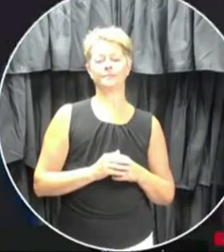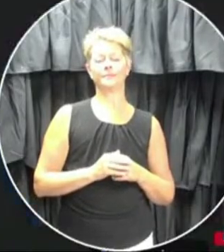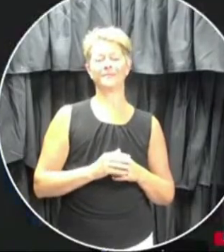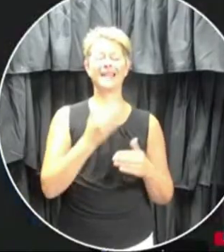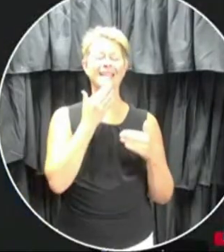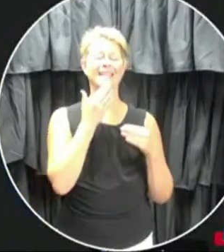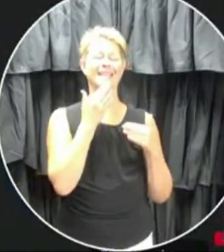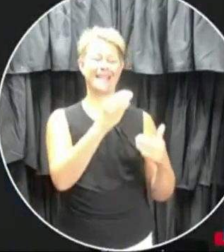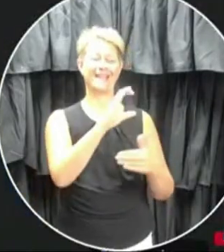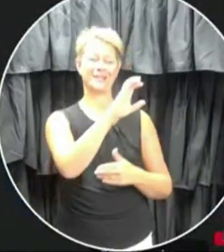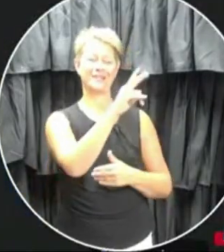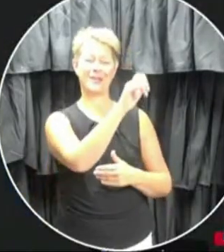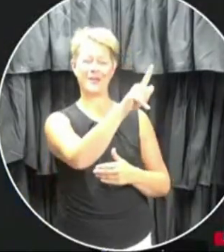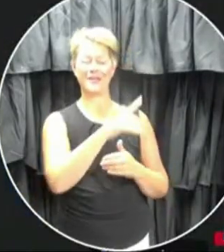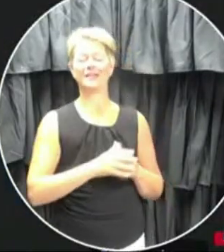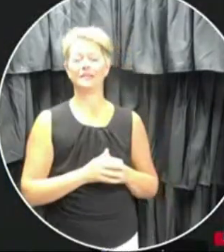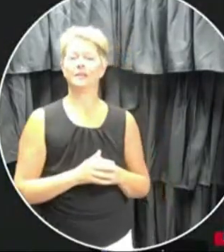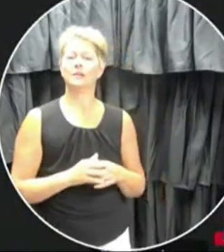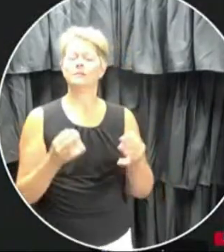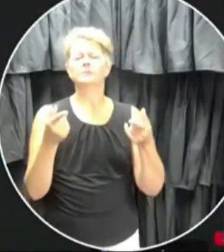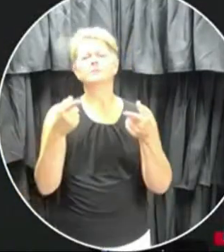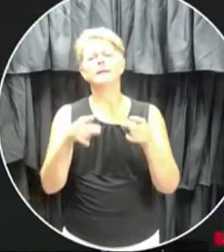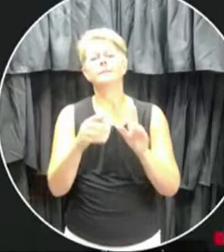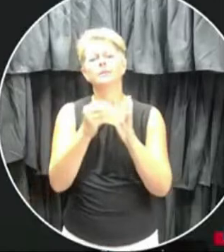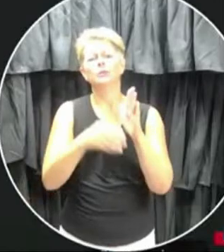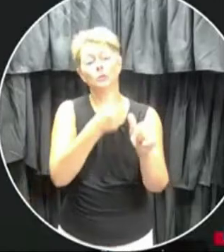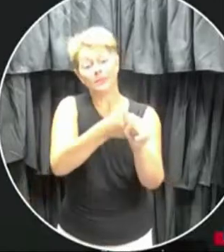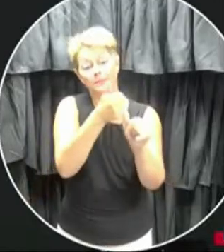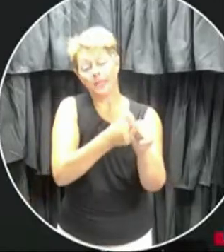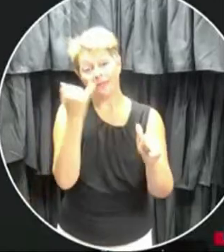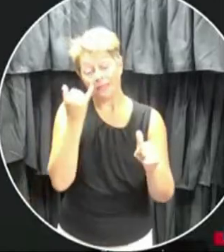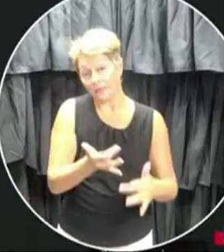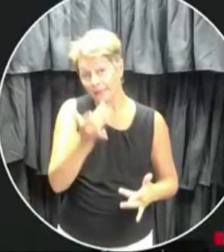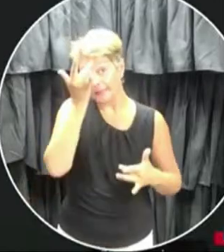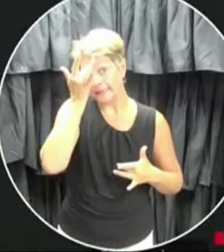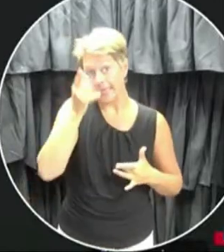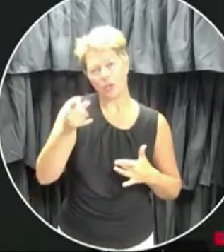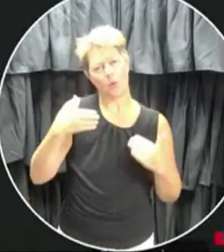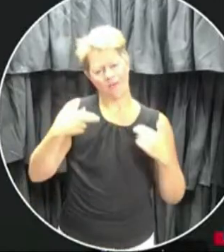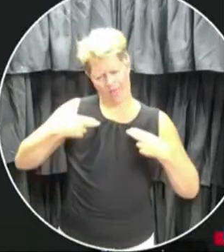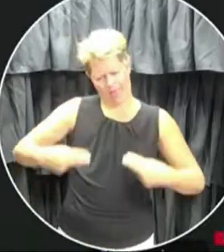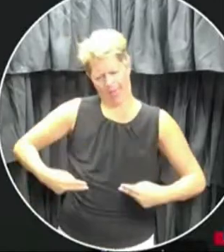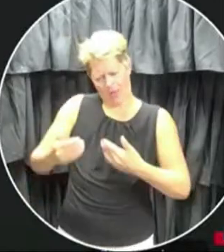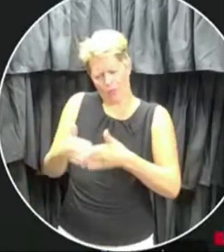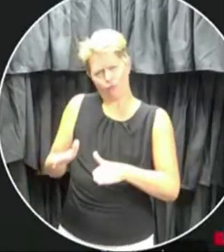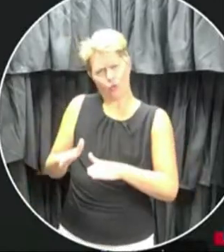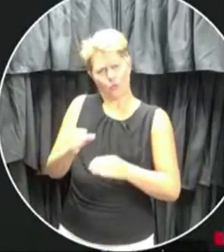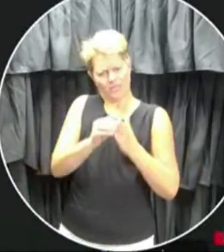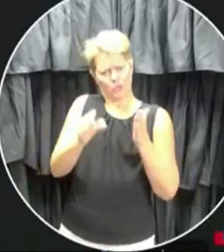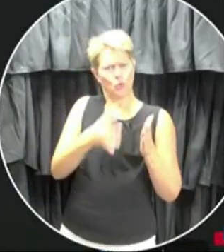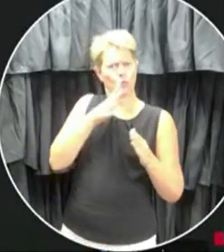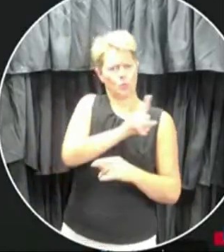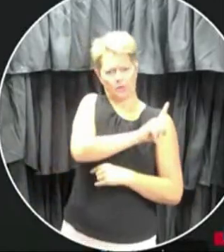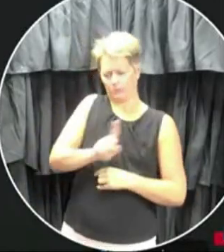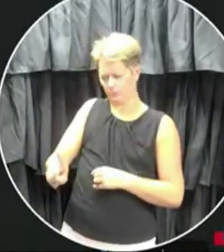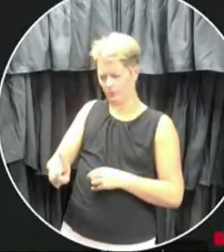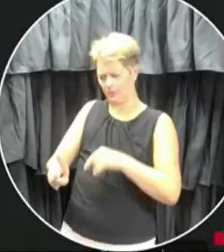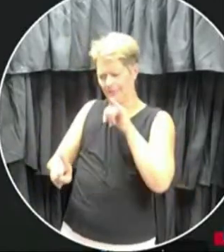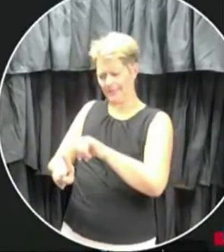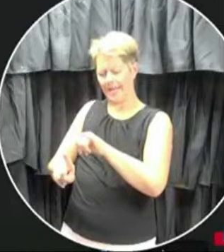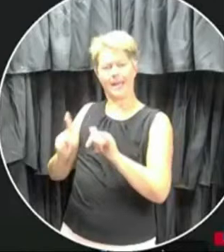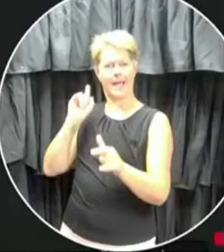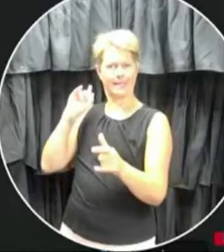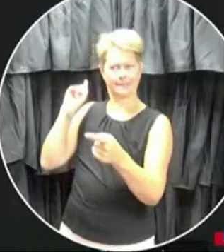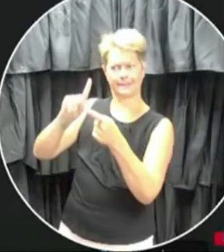Thank you, Cheryl. What will happen for students who get sick? I know you said that there's a health room and the student will go to that designated health room and then their